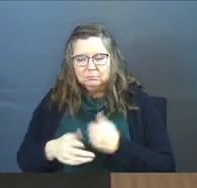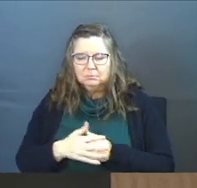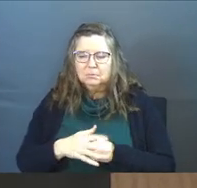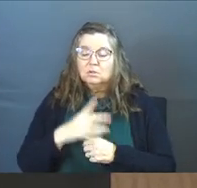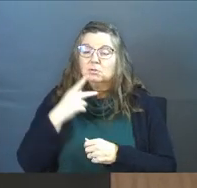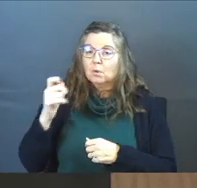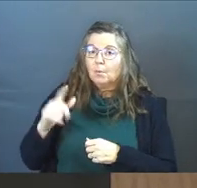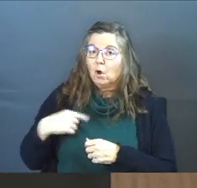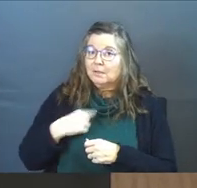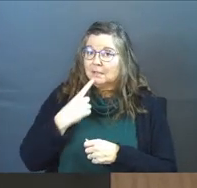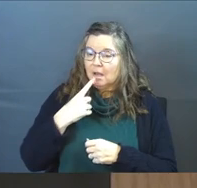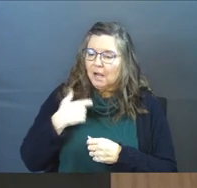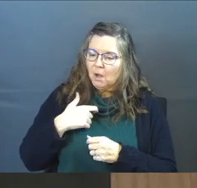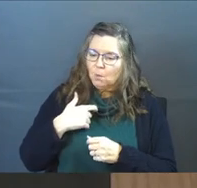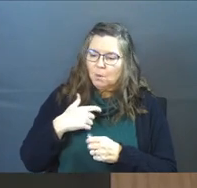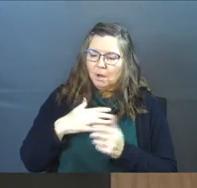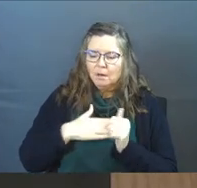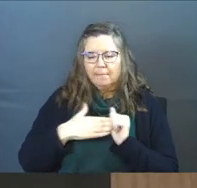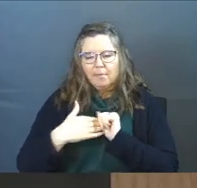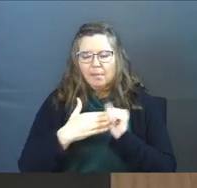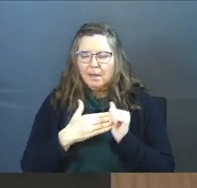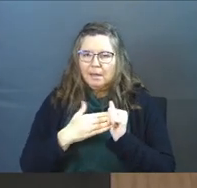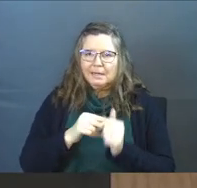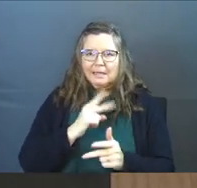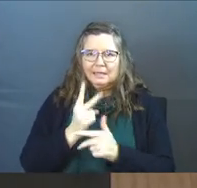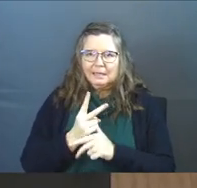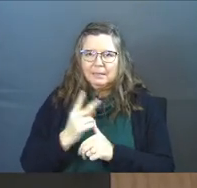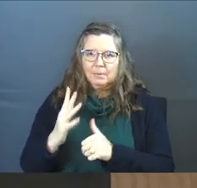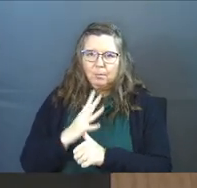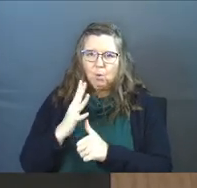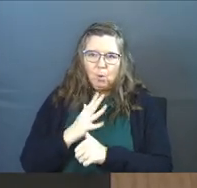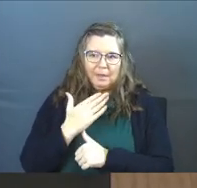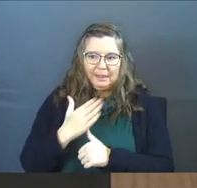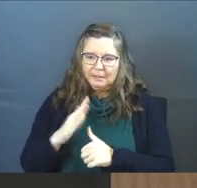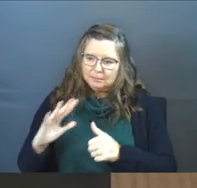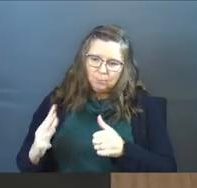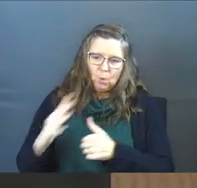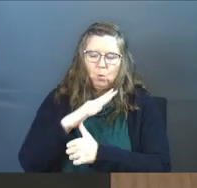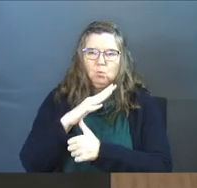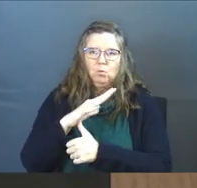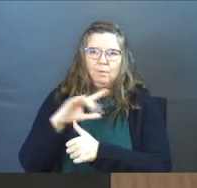So Paul says, I want to flex. I want to keep first things and saving things first.